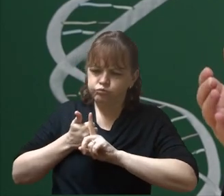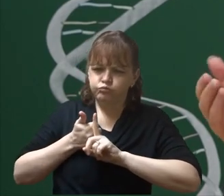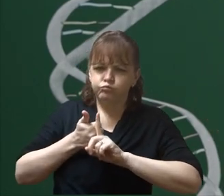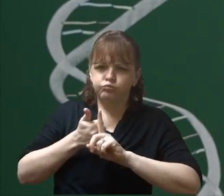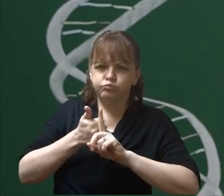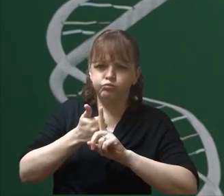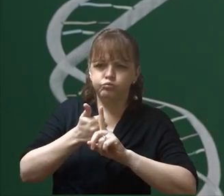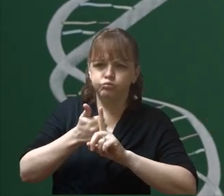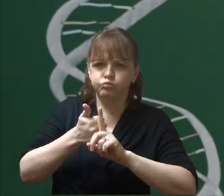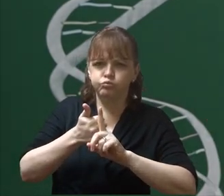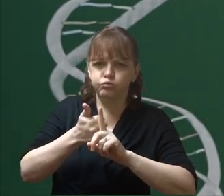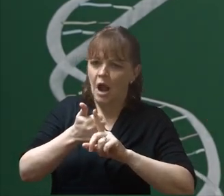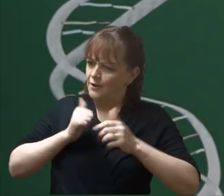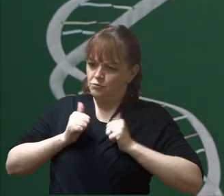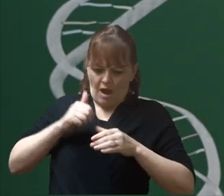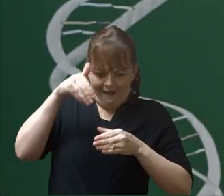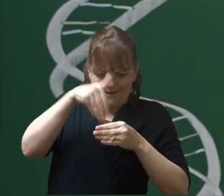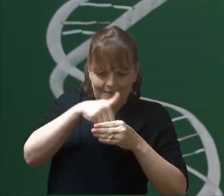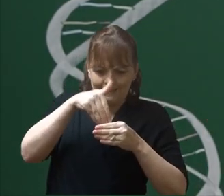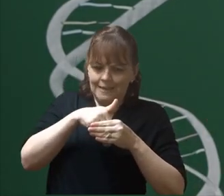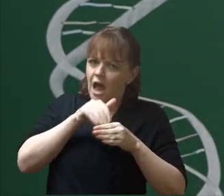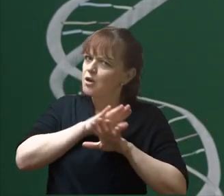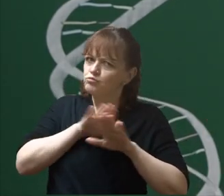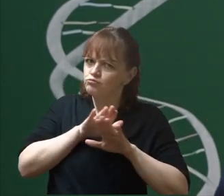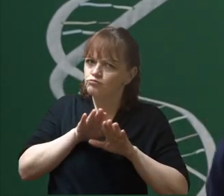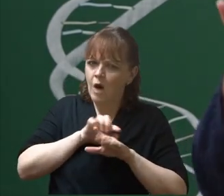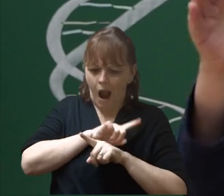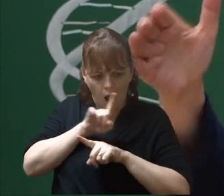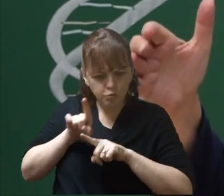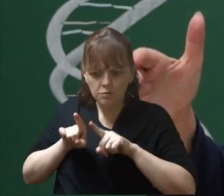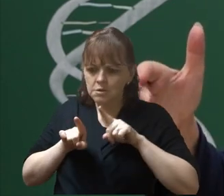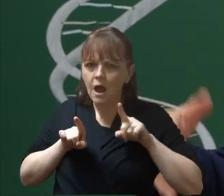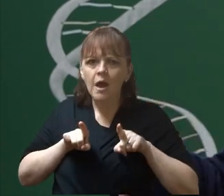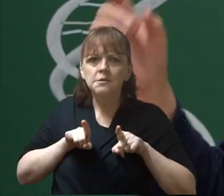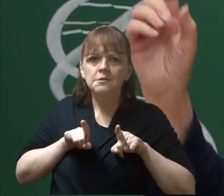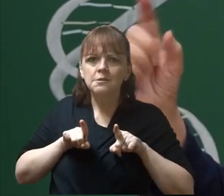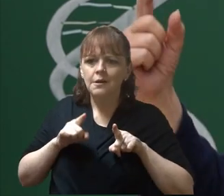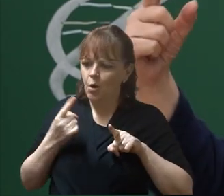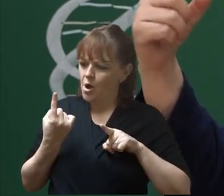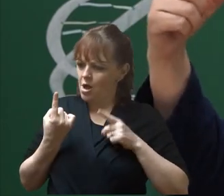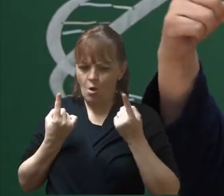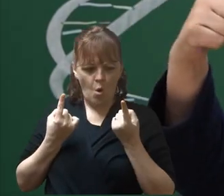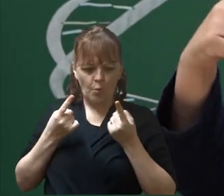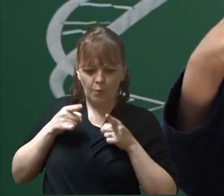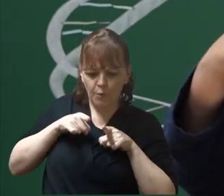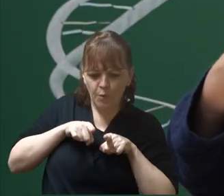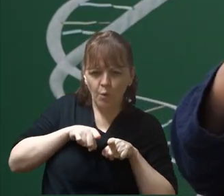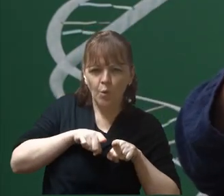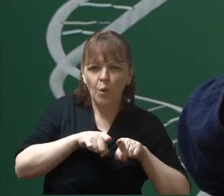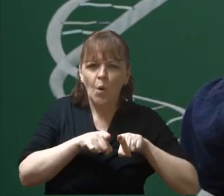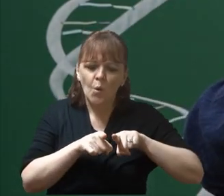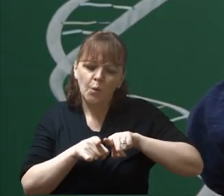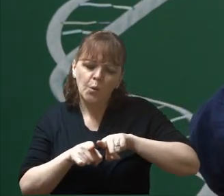backbone not where you'd expect it, strongly supporting from deep inside, but no, on the outside, two of them running